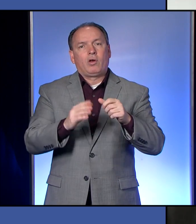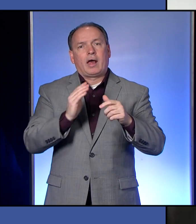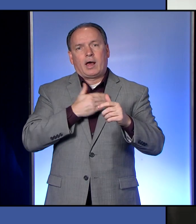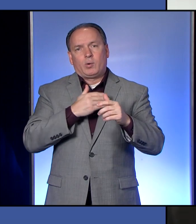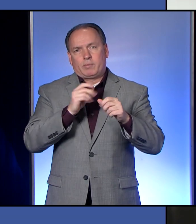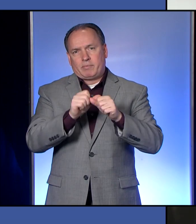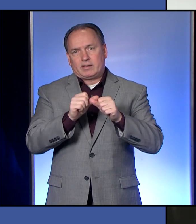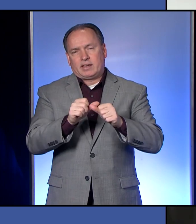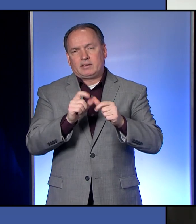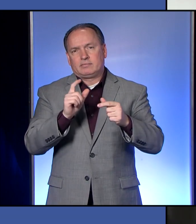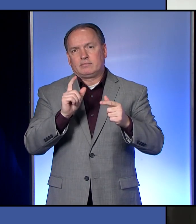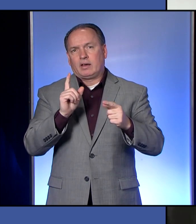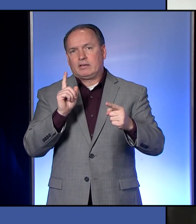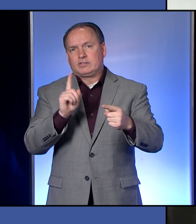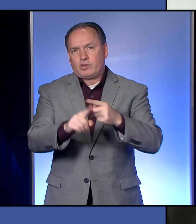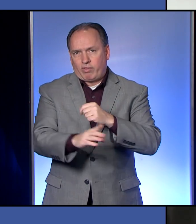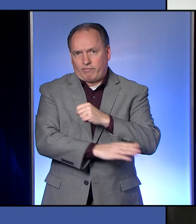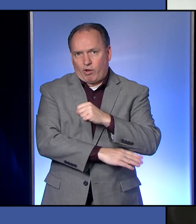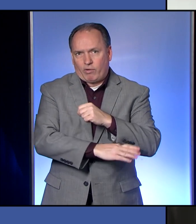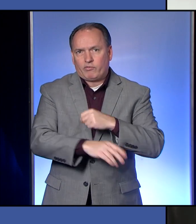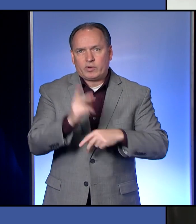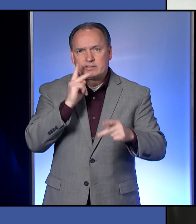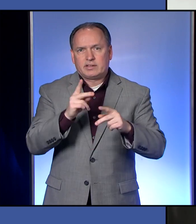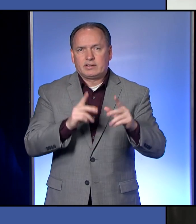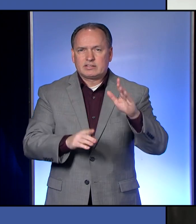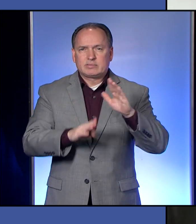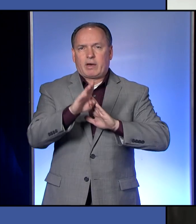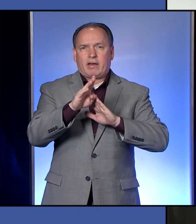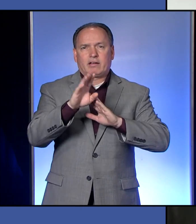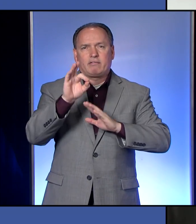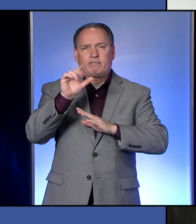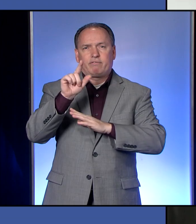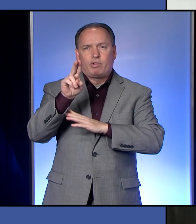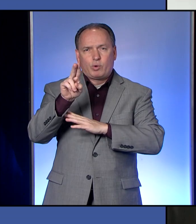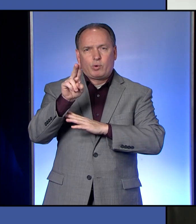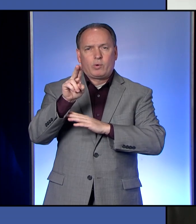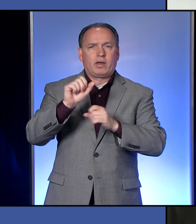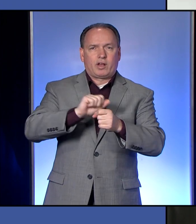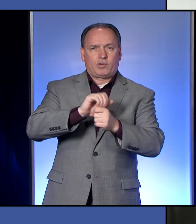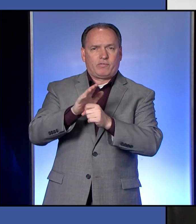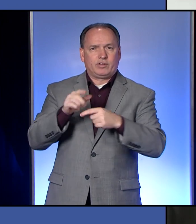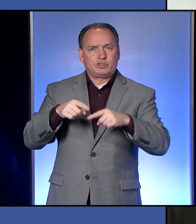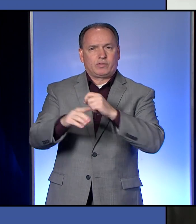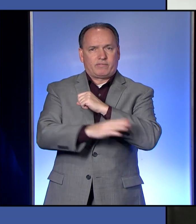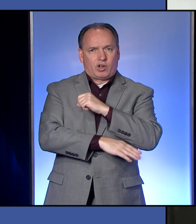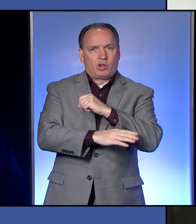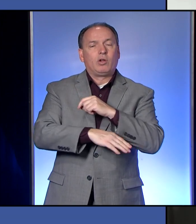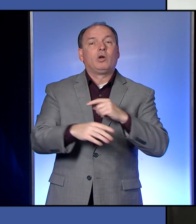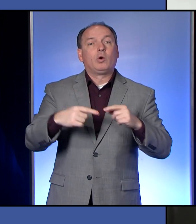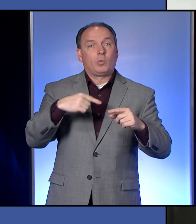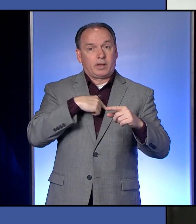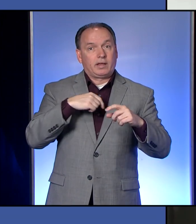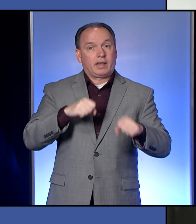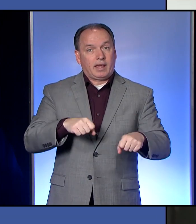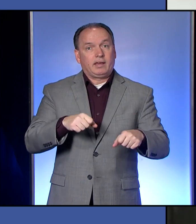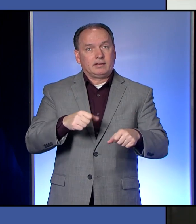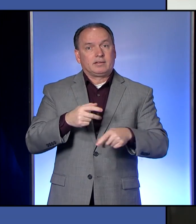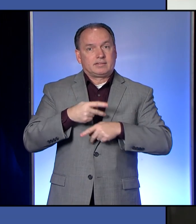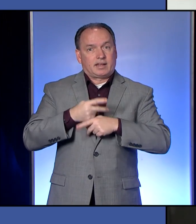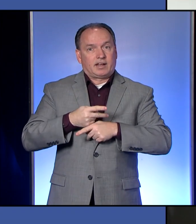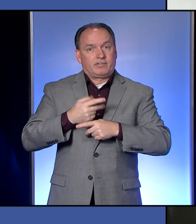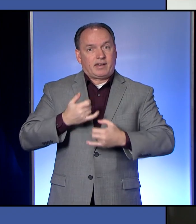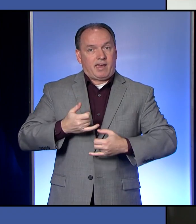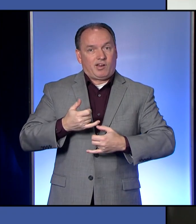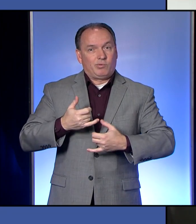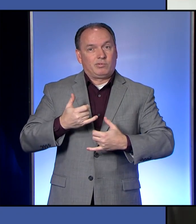maintain ourselves. So if we see a spike of flu and COVID in the fall, we're capable of dealing with it. We are. But I think we have to be